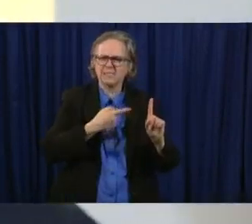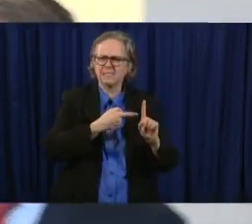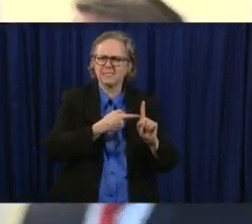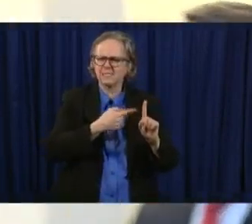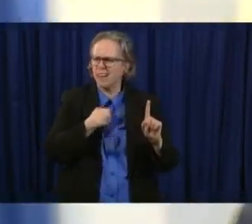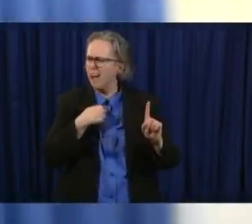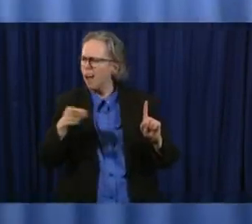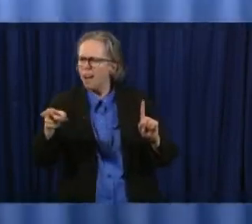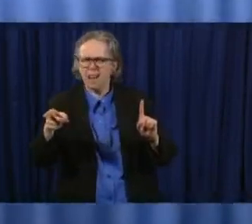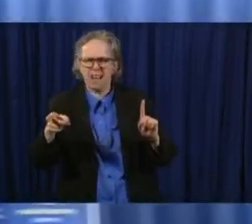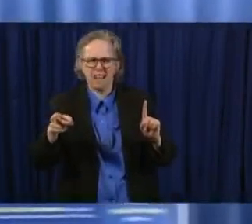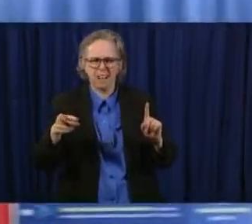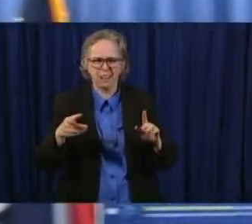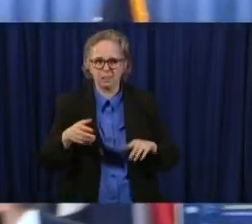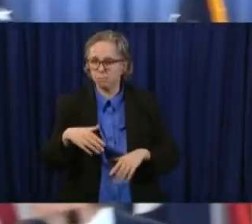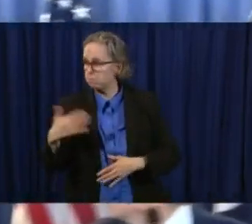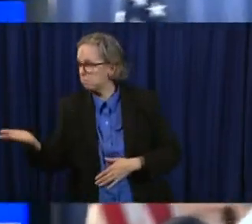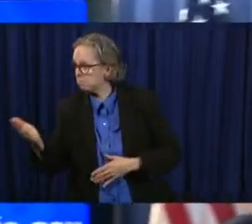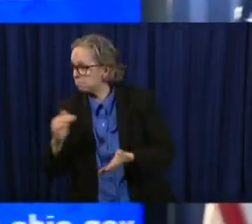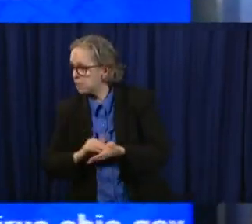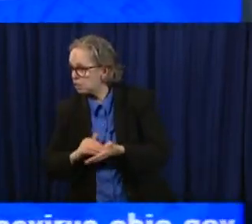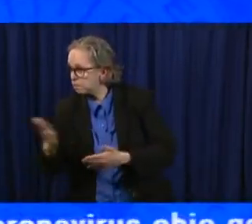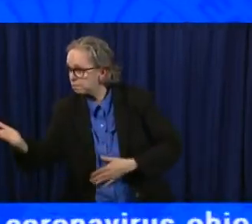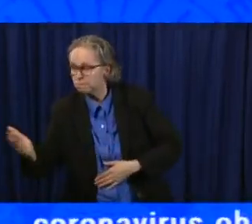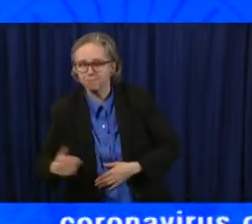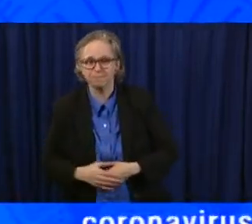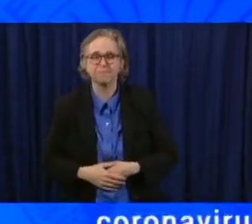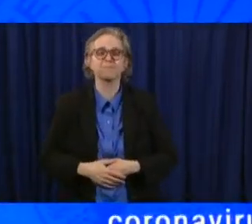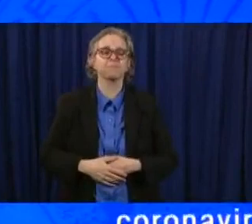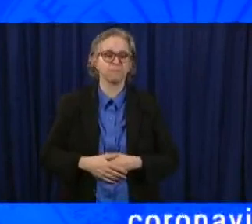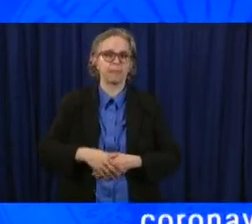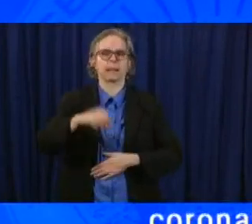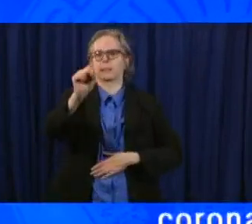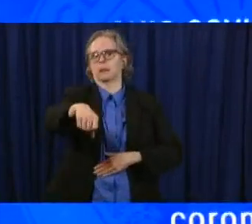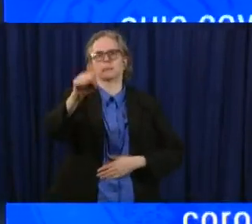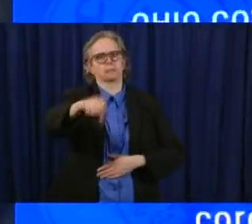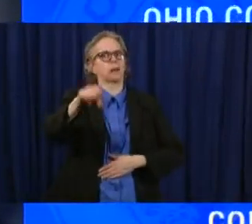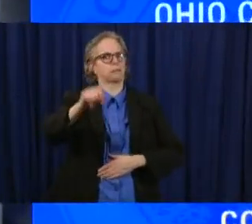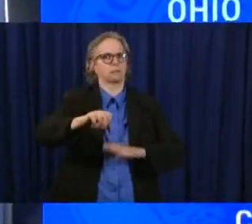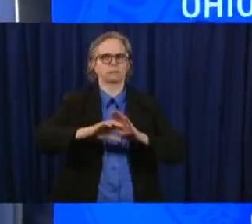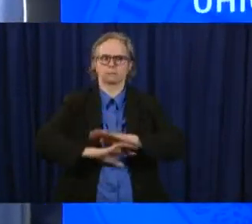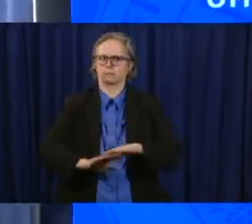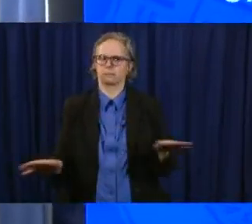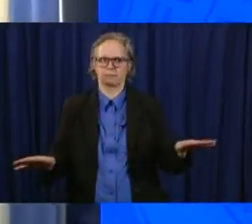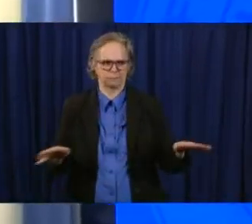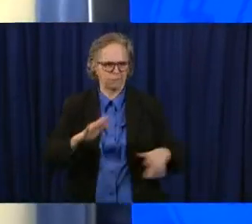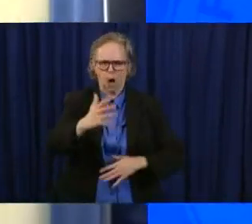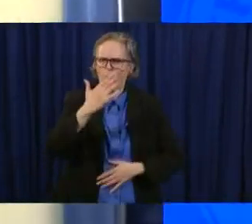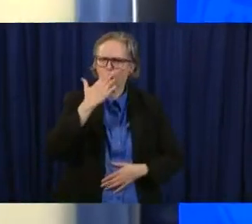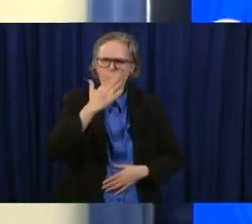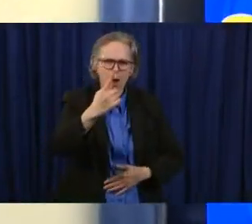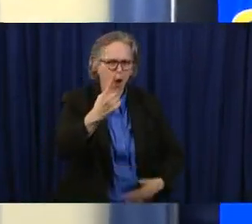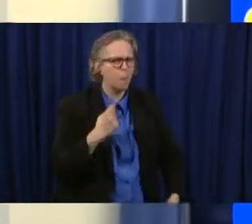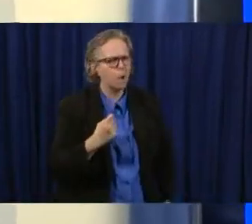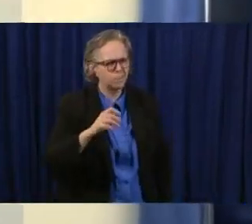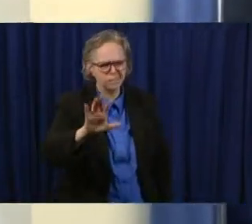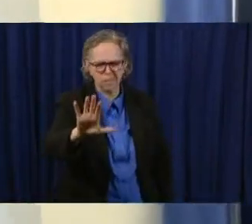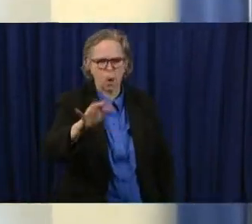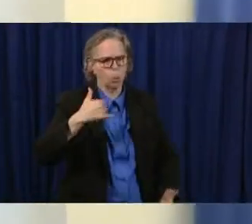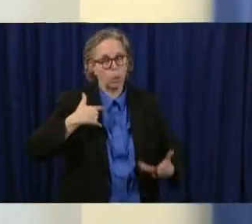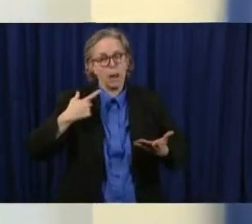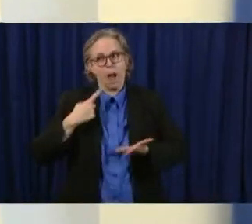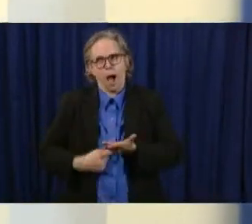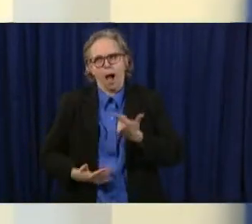dr acton yeah this has um been a very good question that we've discussed amongst my peers